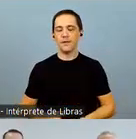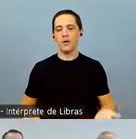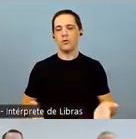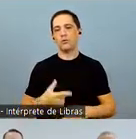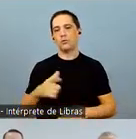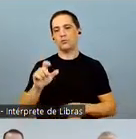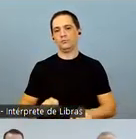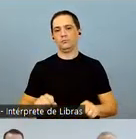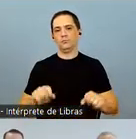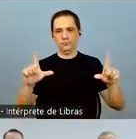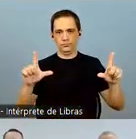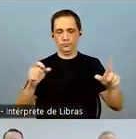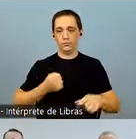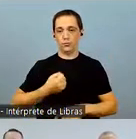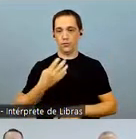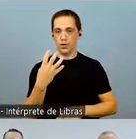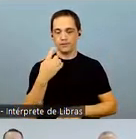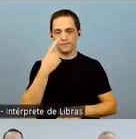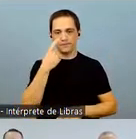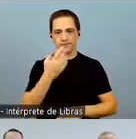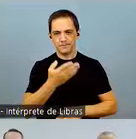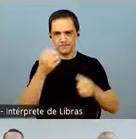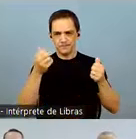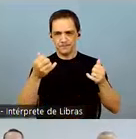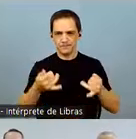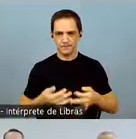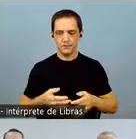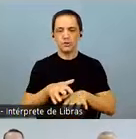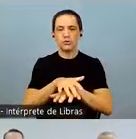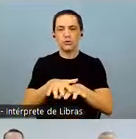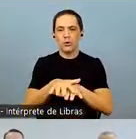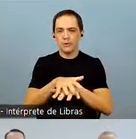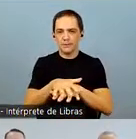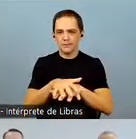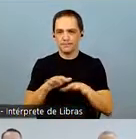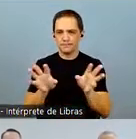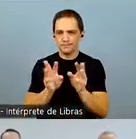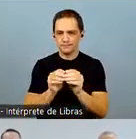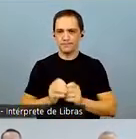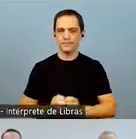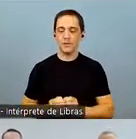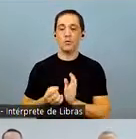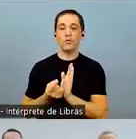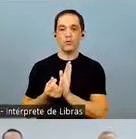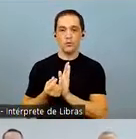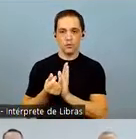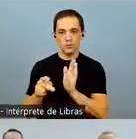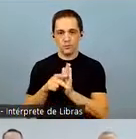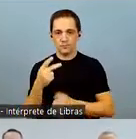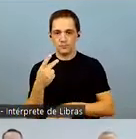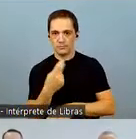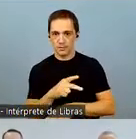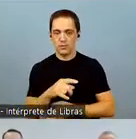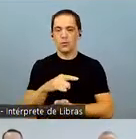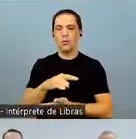in USDA's estimation. Now we turn to slide four to speak about soybean.